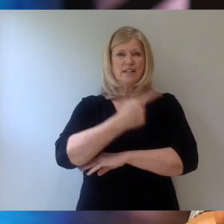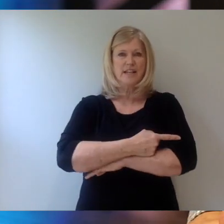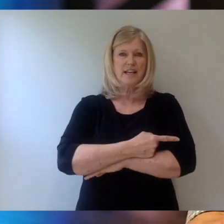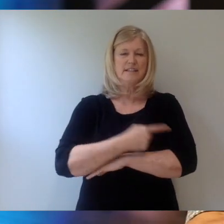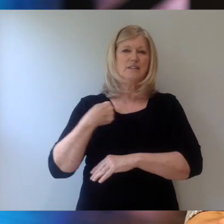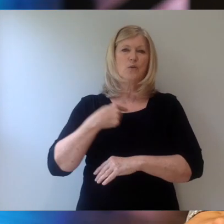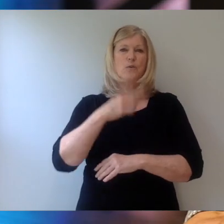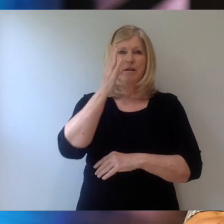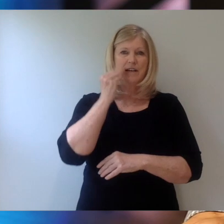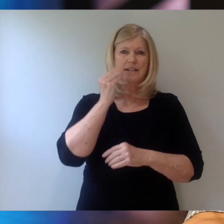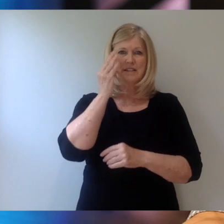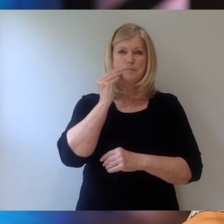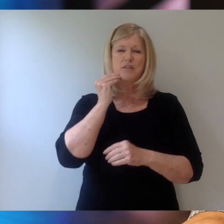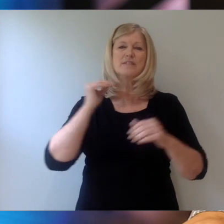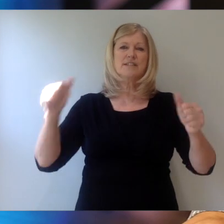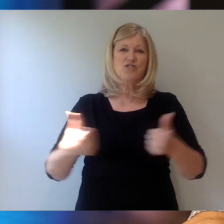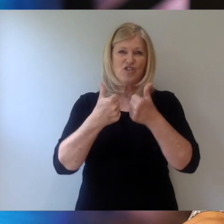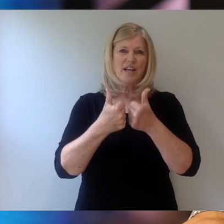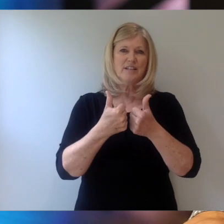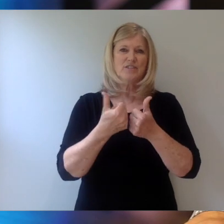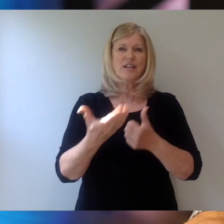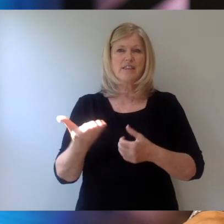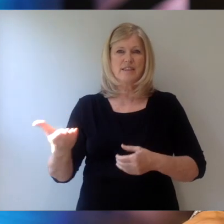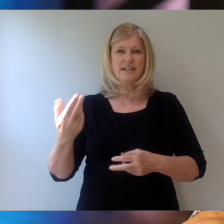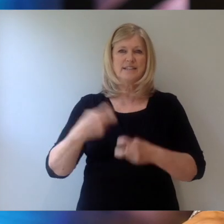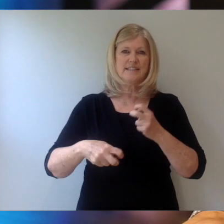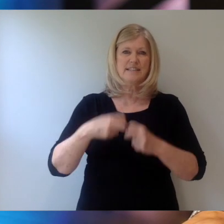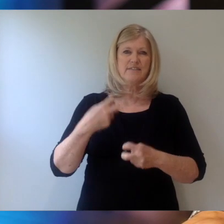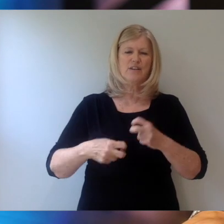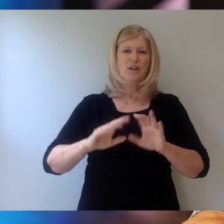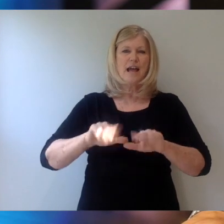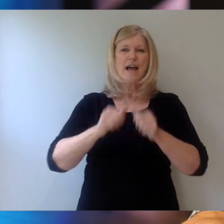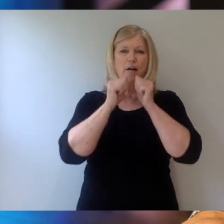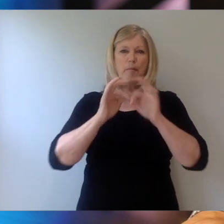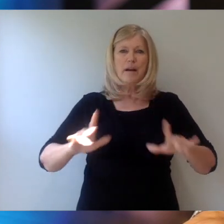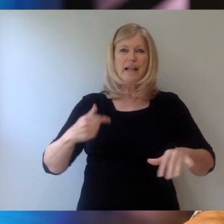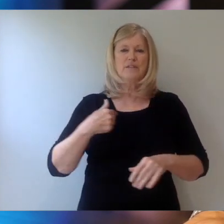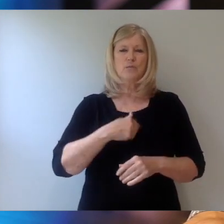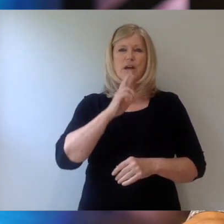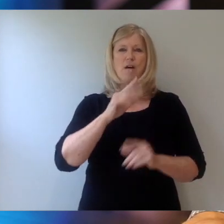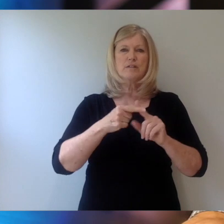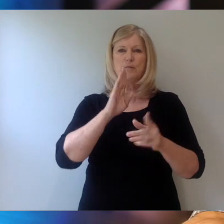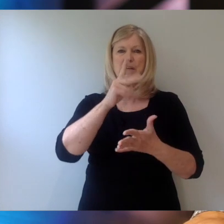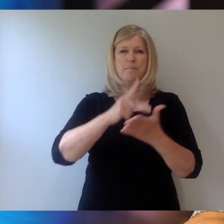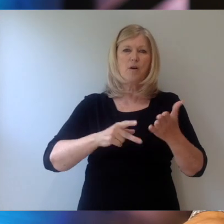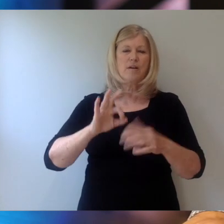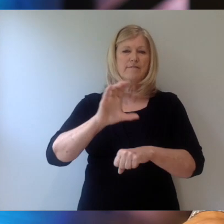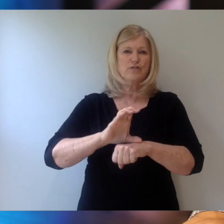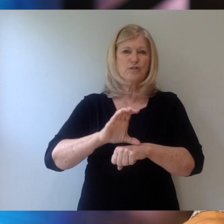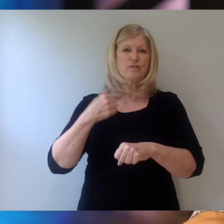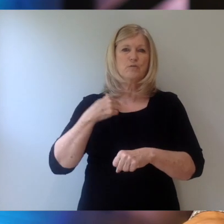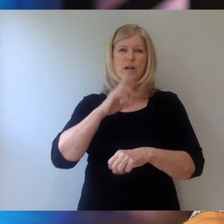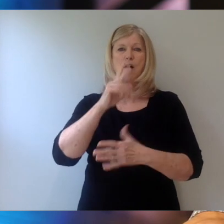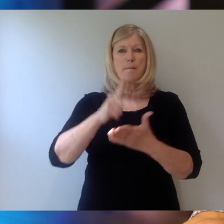experienced challenging circumstances and difficulties how blessed we are to be a part of the church that we are a part of.